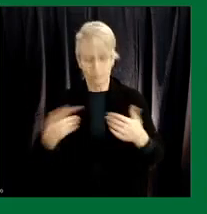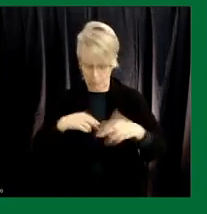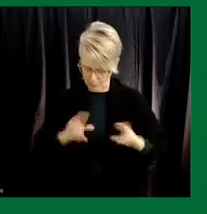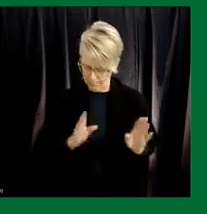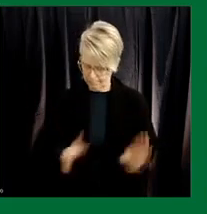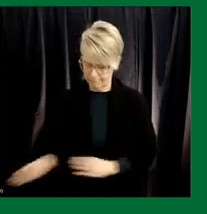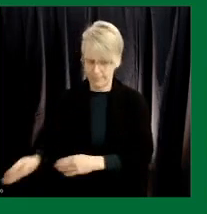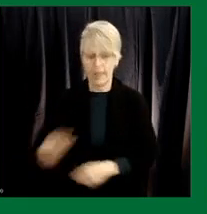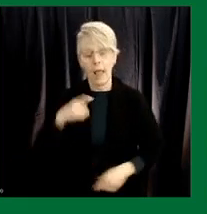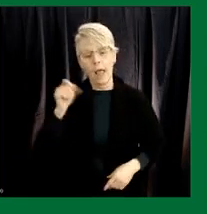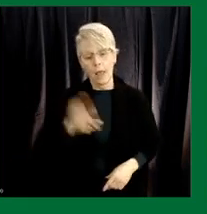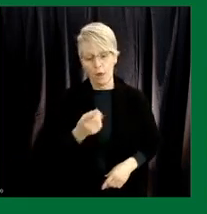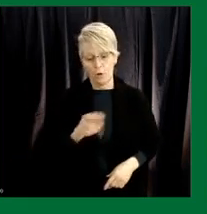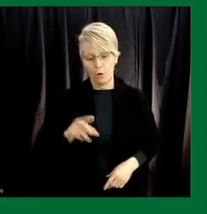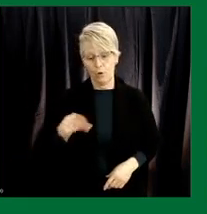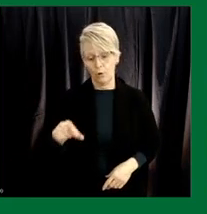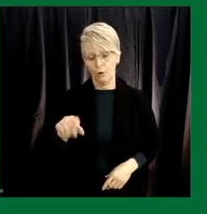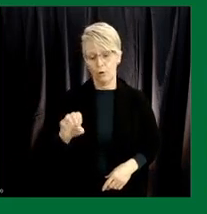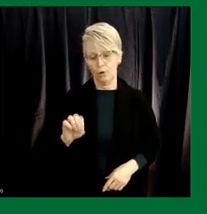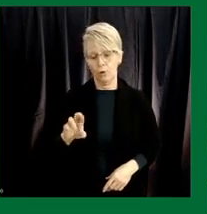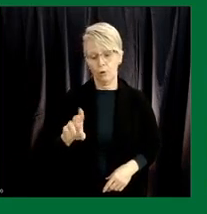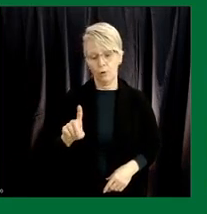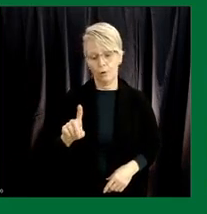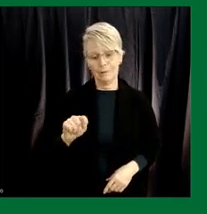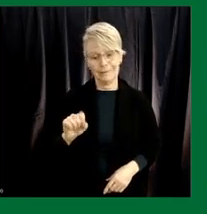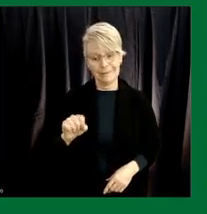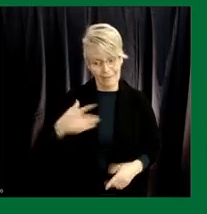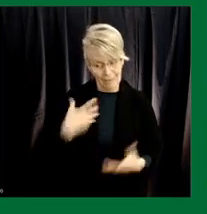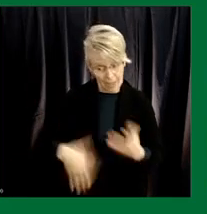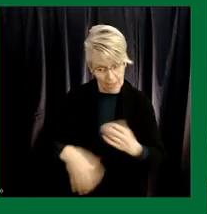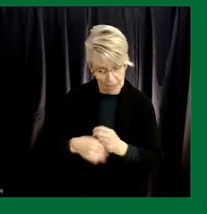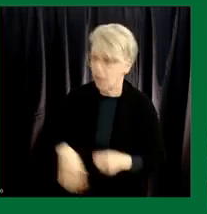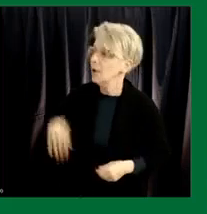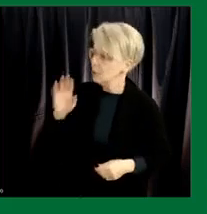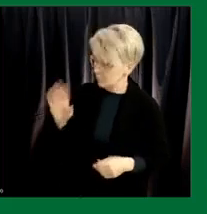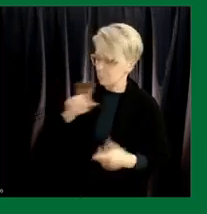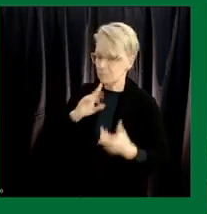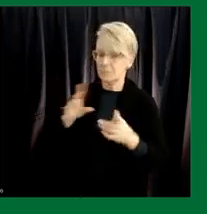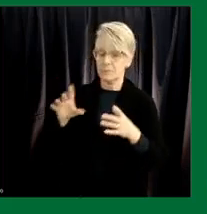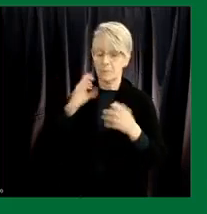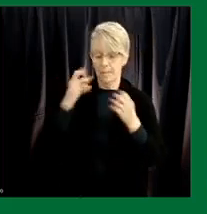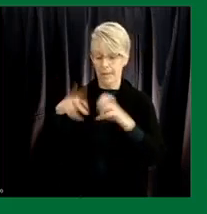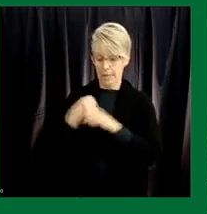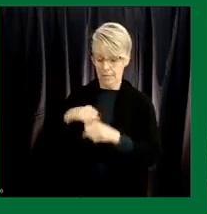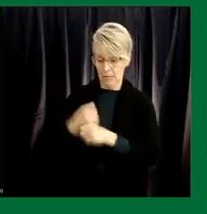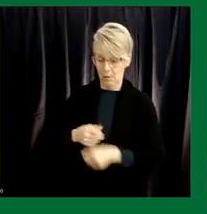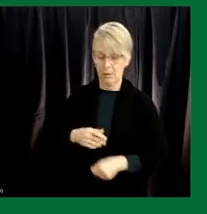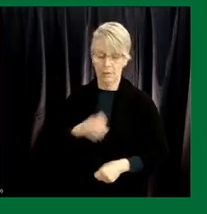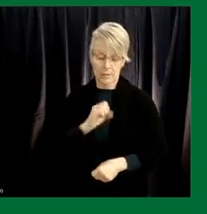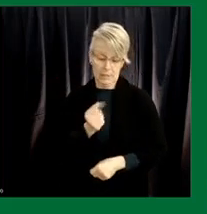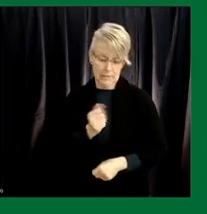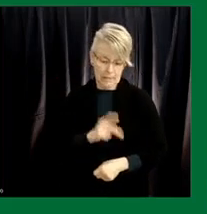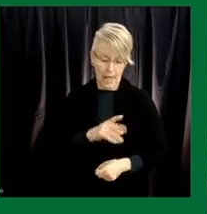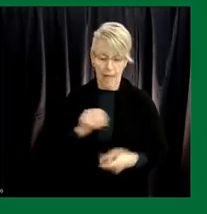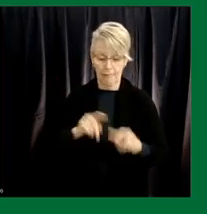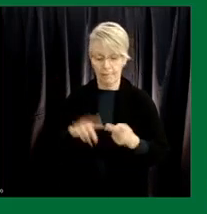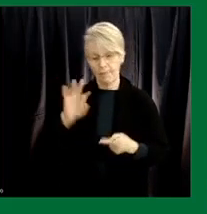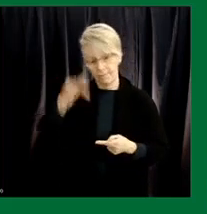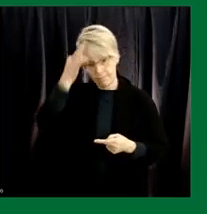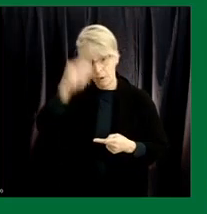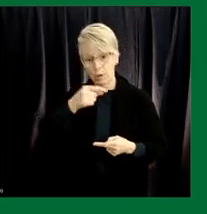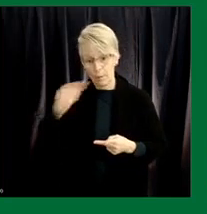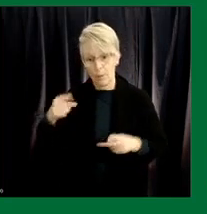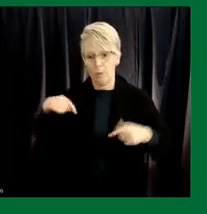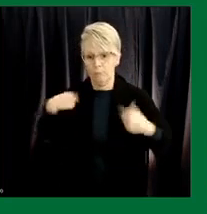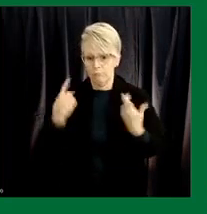production facility and the opportunities that you see so just to highlight for years now both the province of saskatchewan as well as the federal government have been